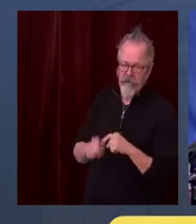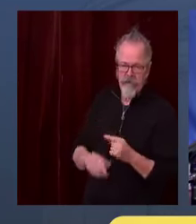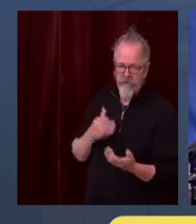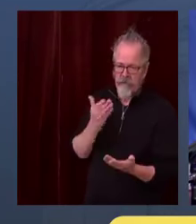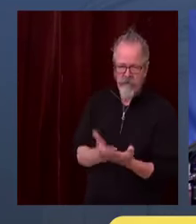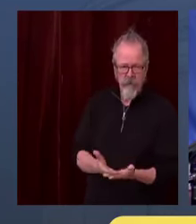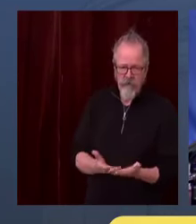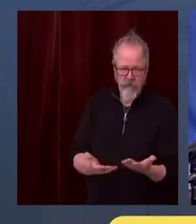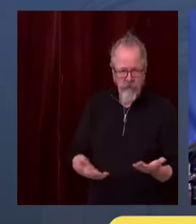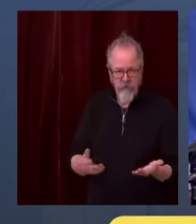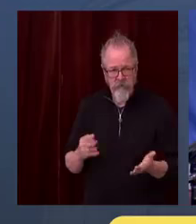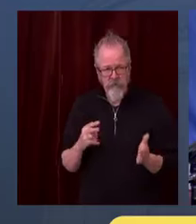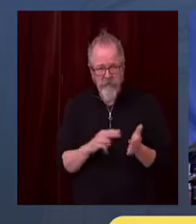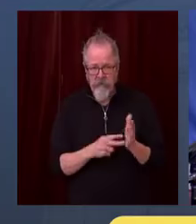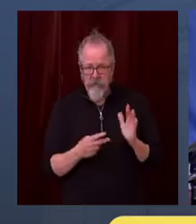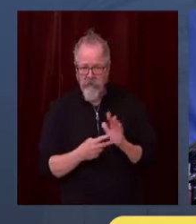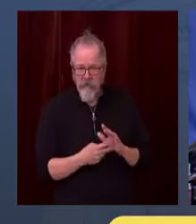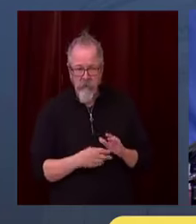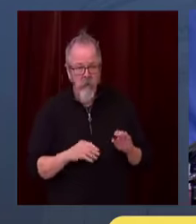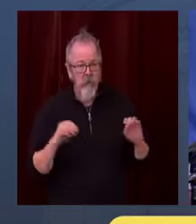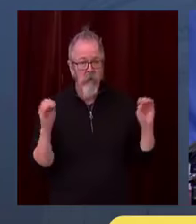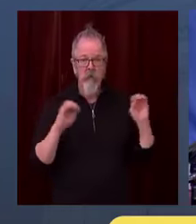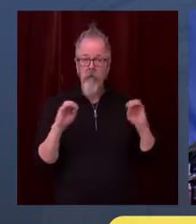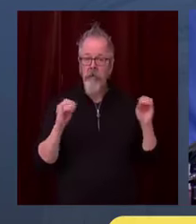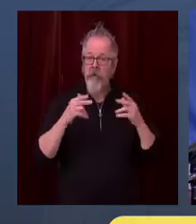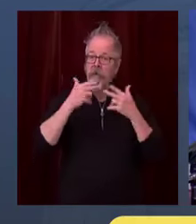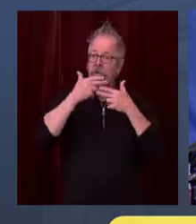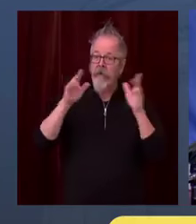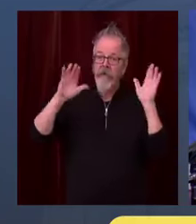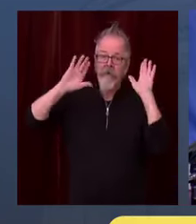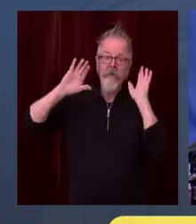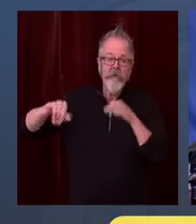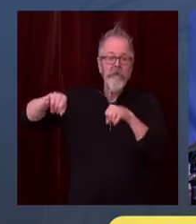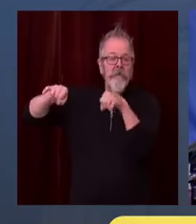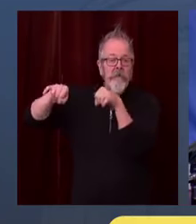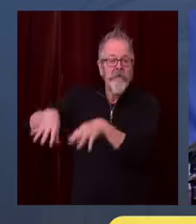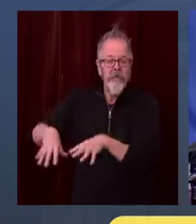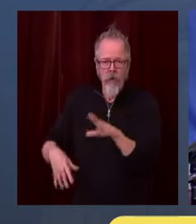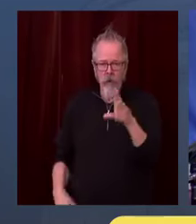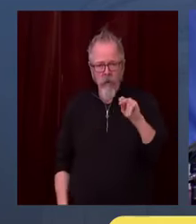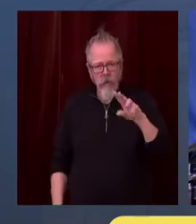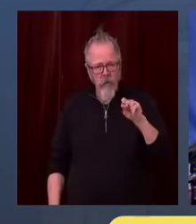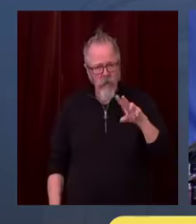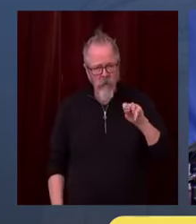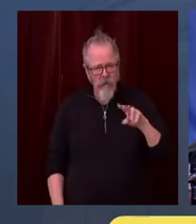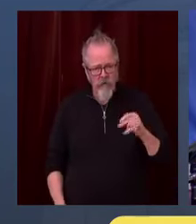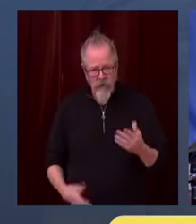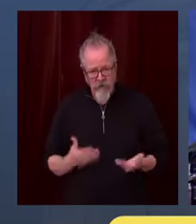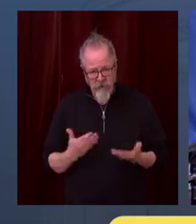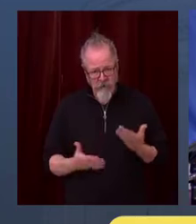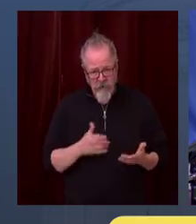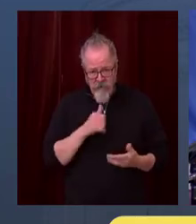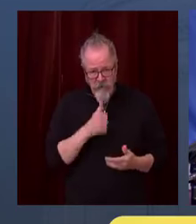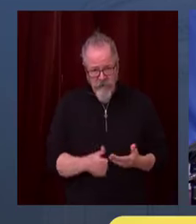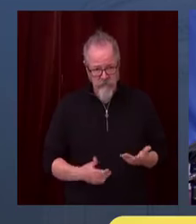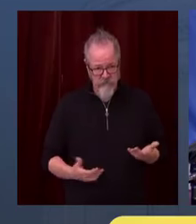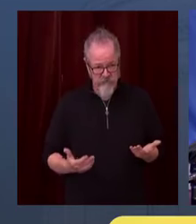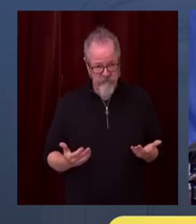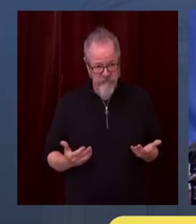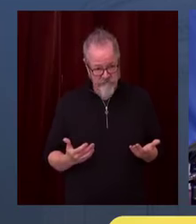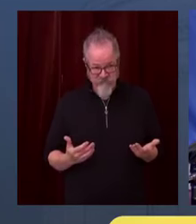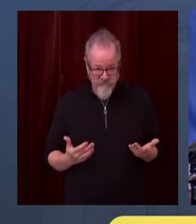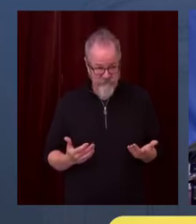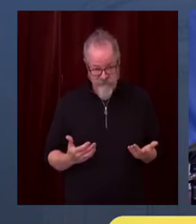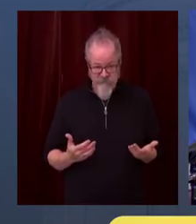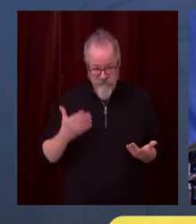that is, but it's kind of like, you know, how relevant that is. I'm not sure how relevant it is. You know, when I throw